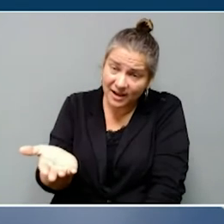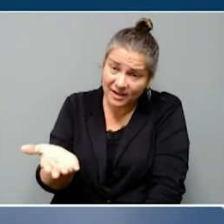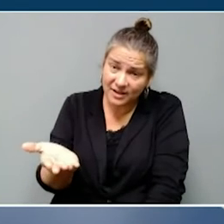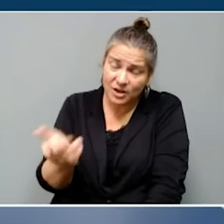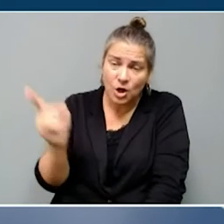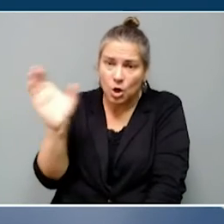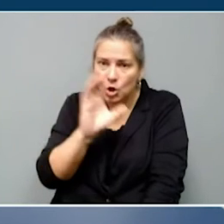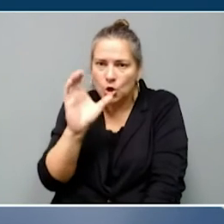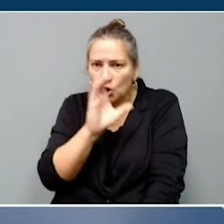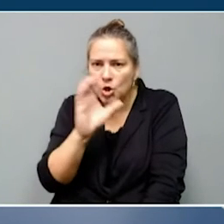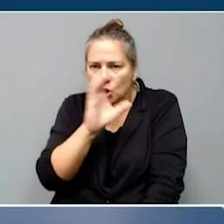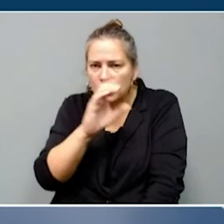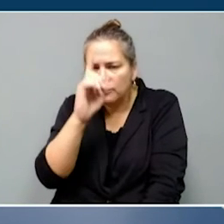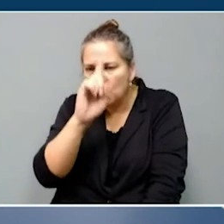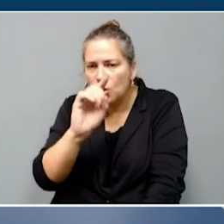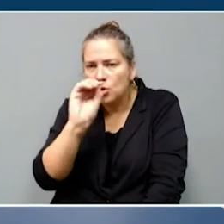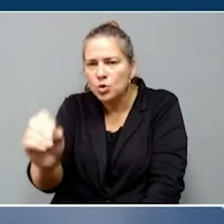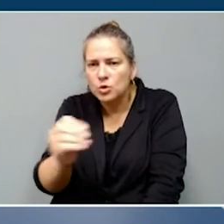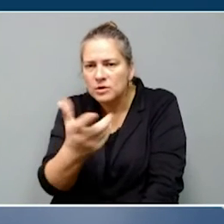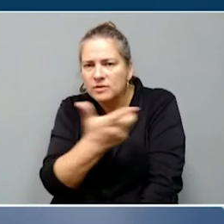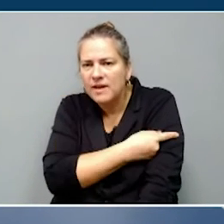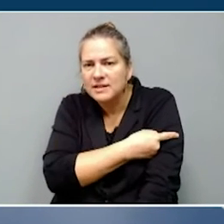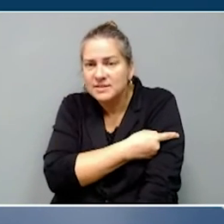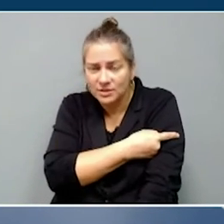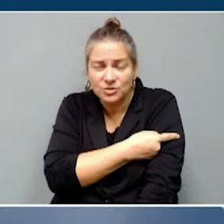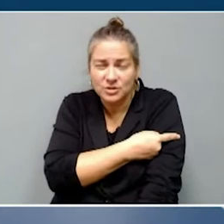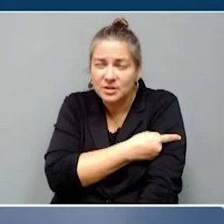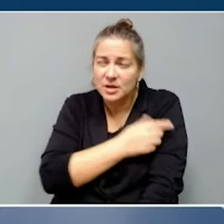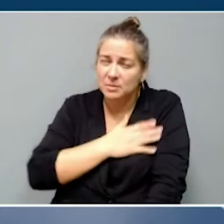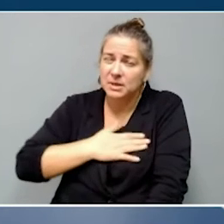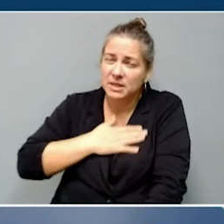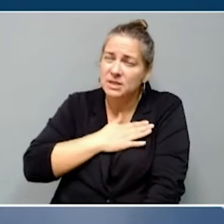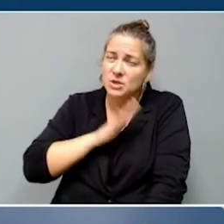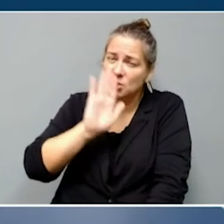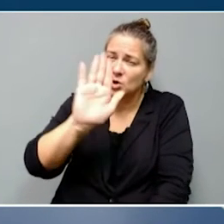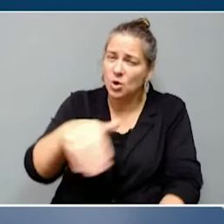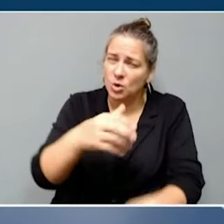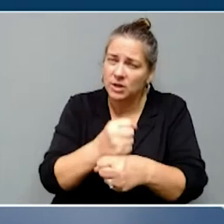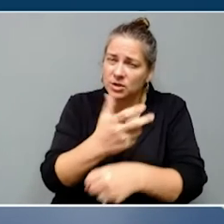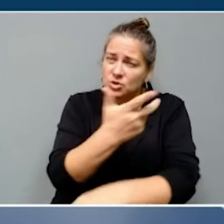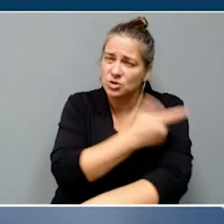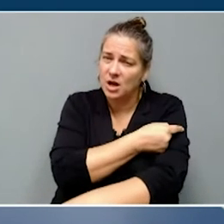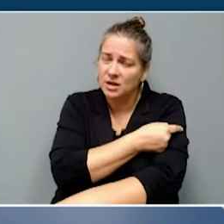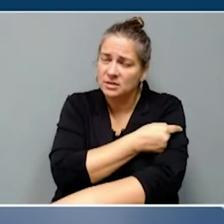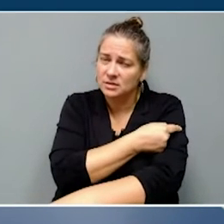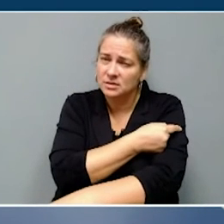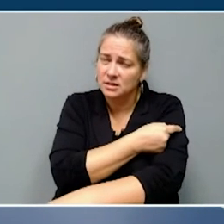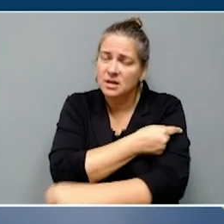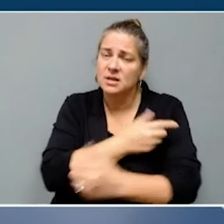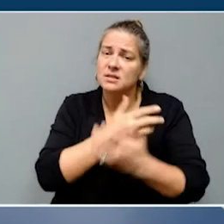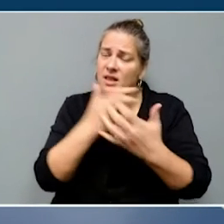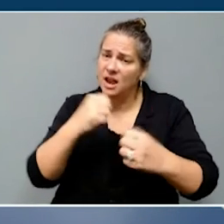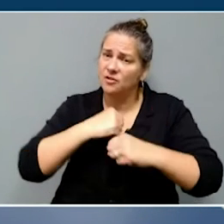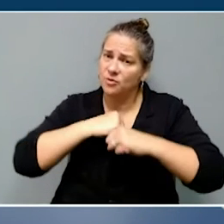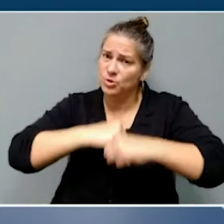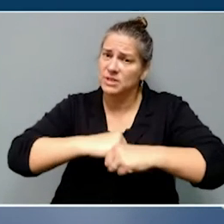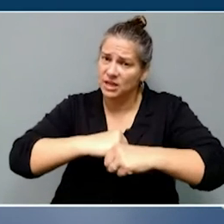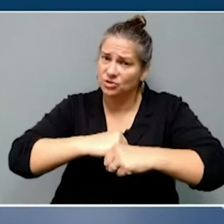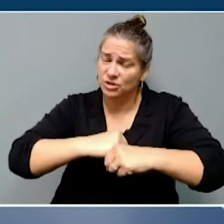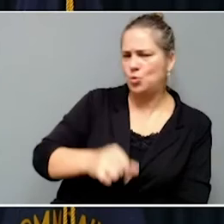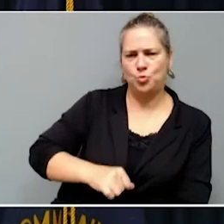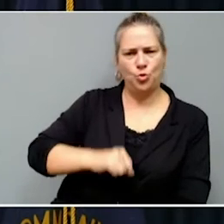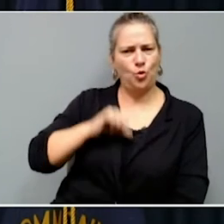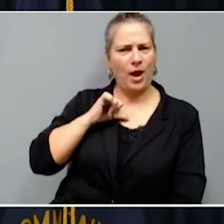unvaccinated. Please go out and get that shot. A lot of protection if you are